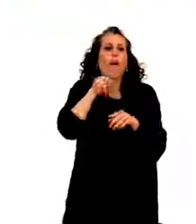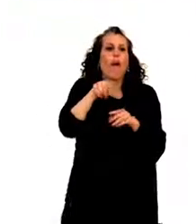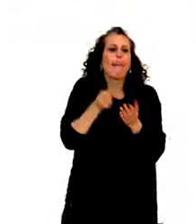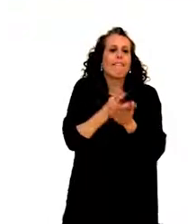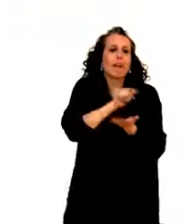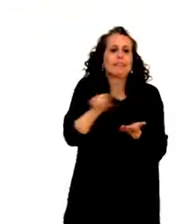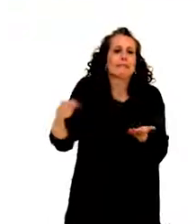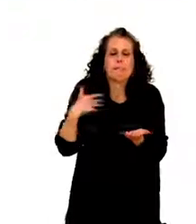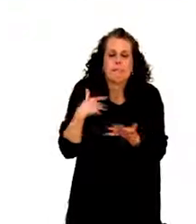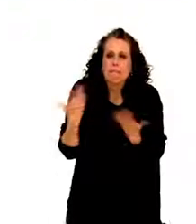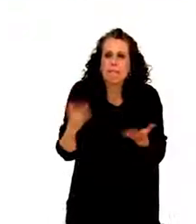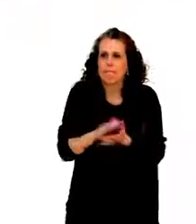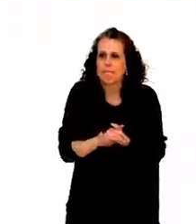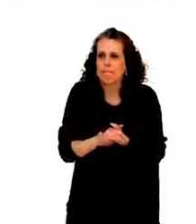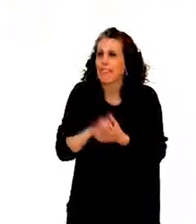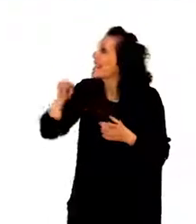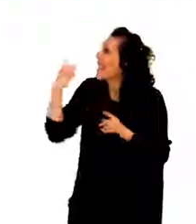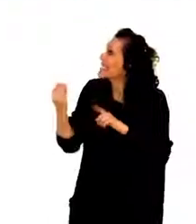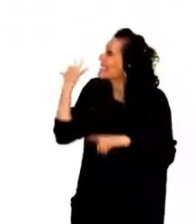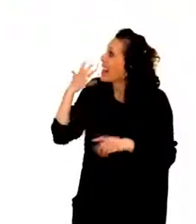We also had, next slide, please.